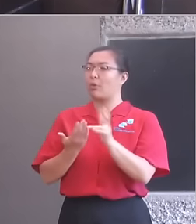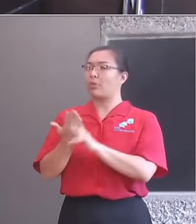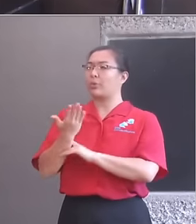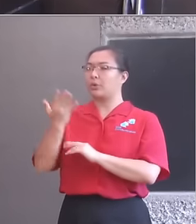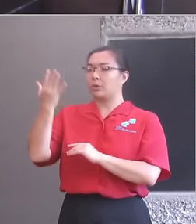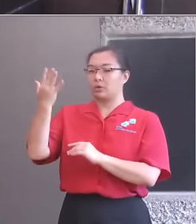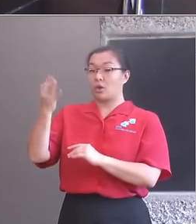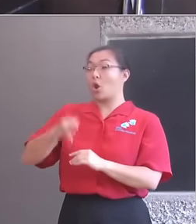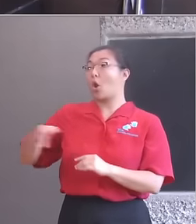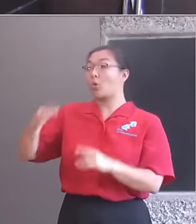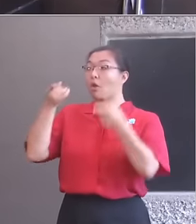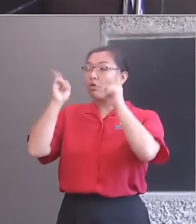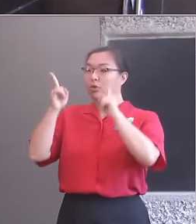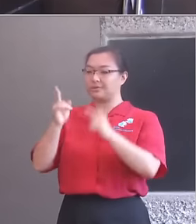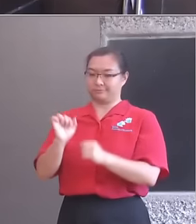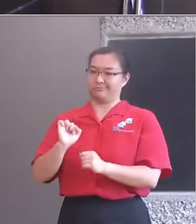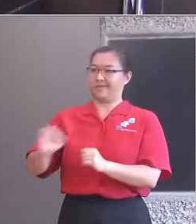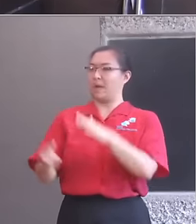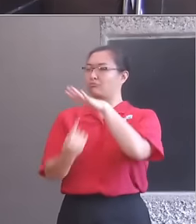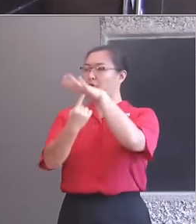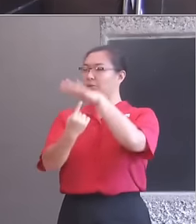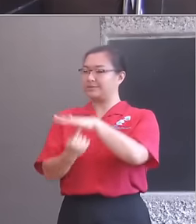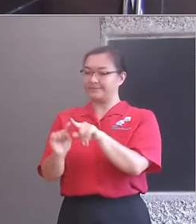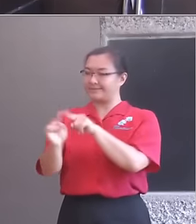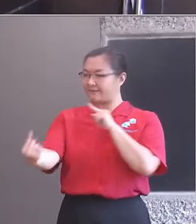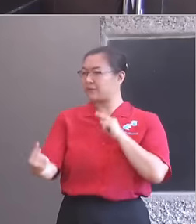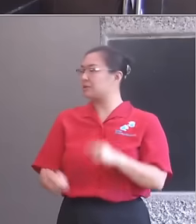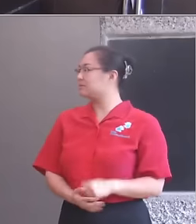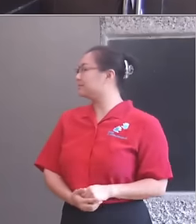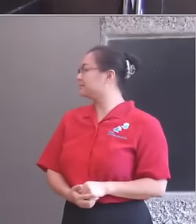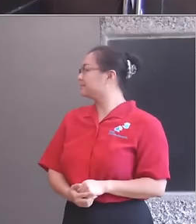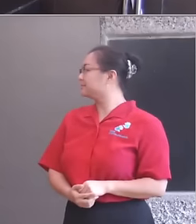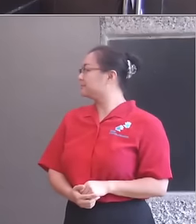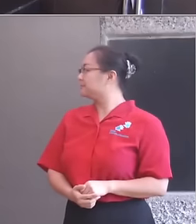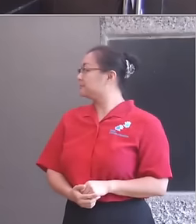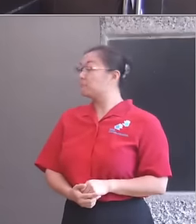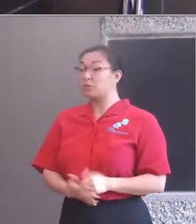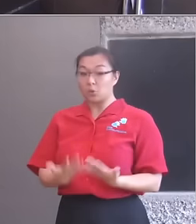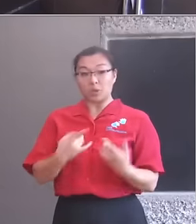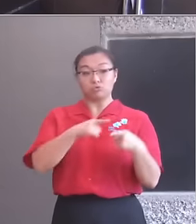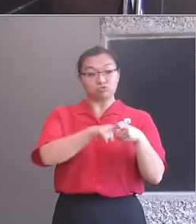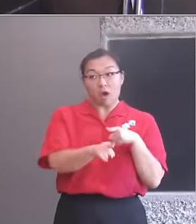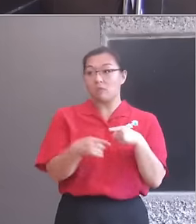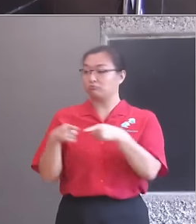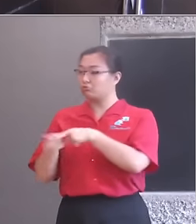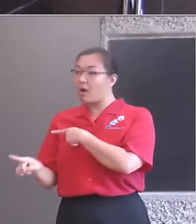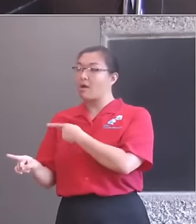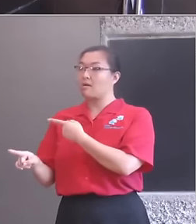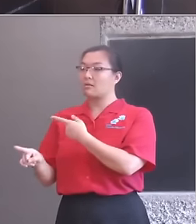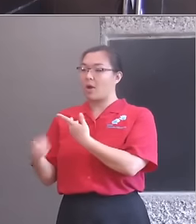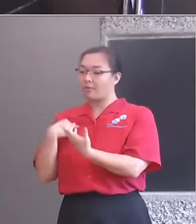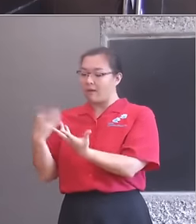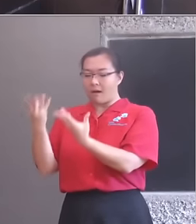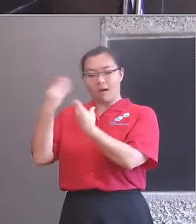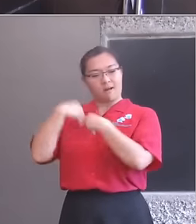communal benefit of art and culture. We've learnt from these pilots how adaptable cultural education partnerships